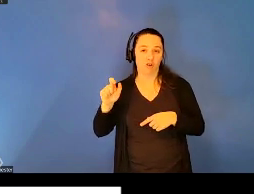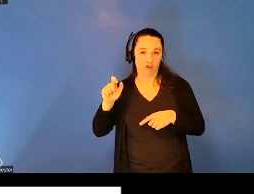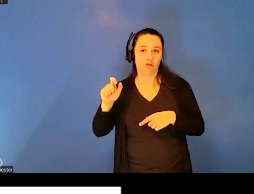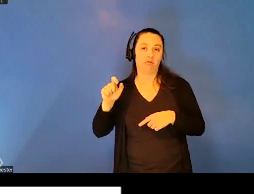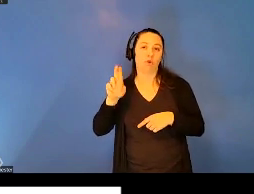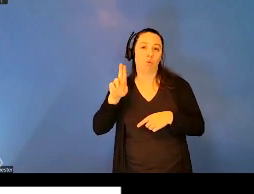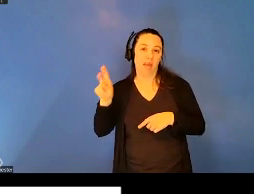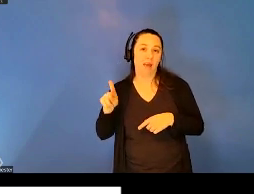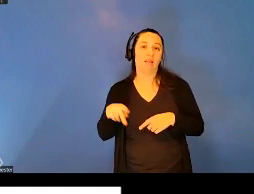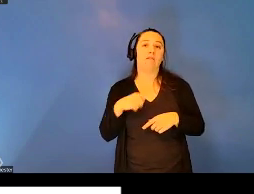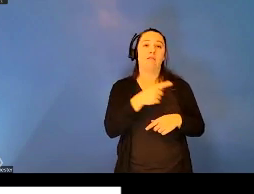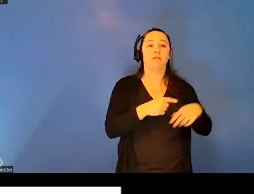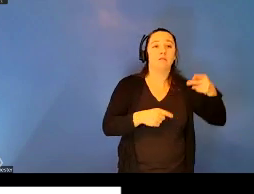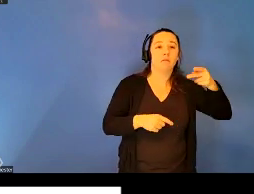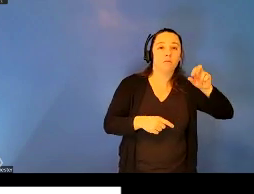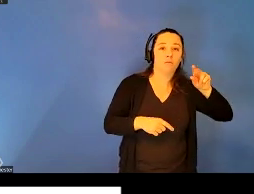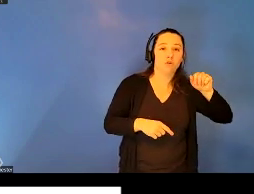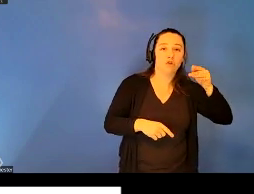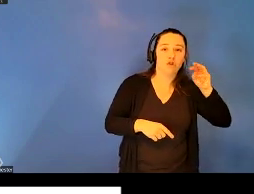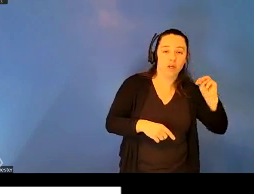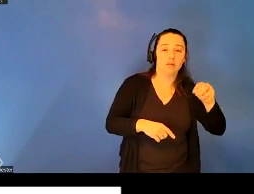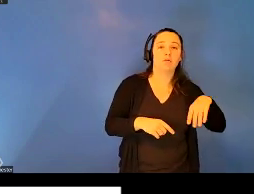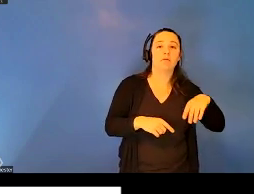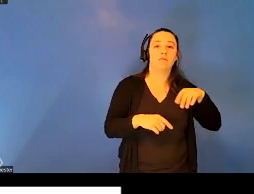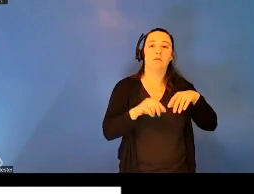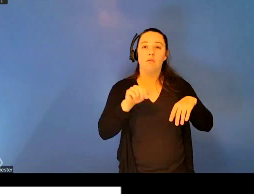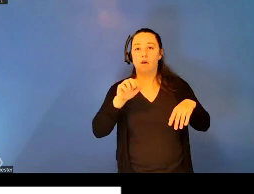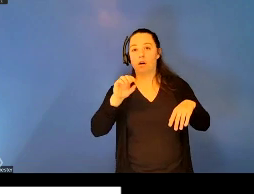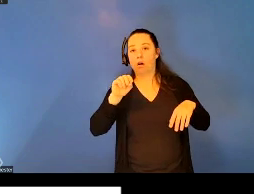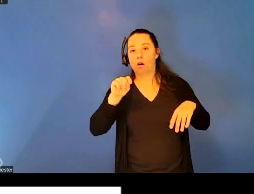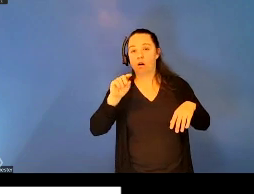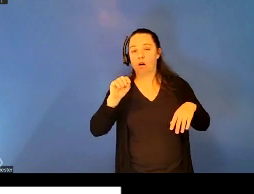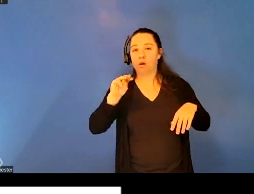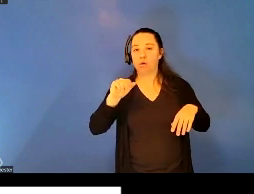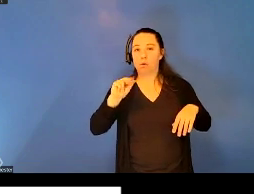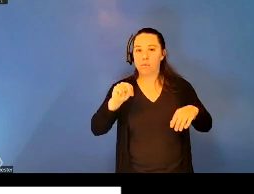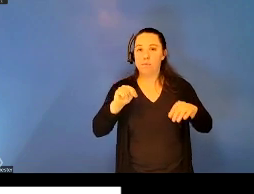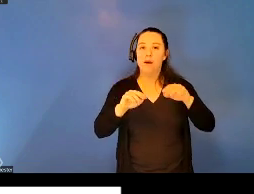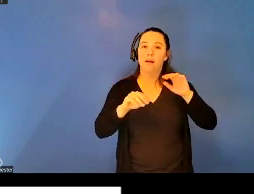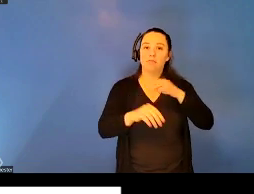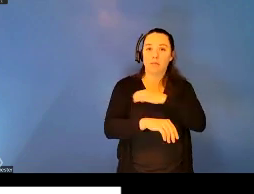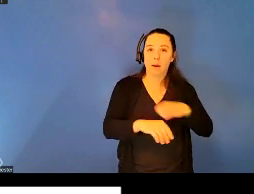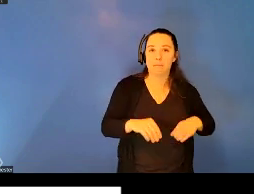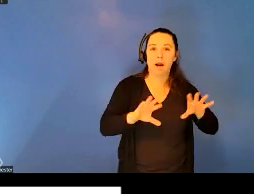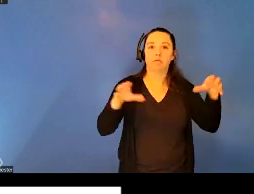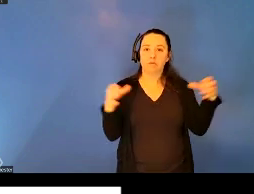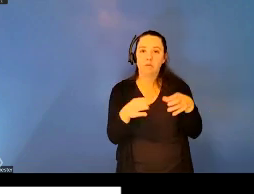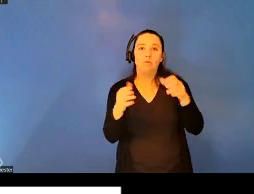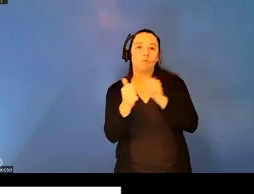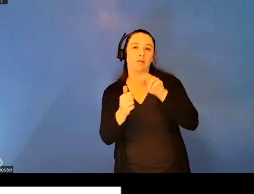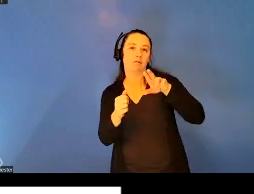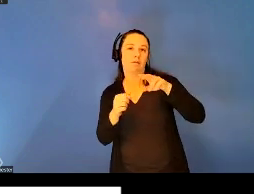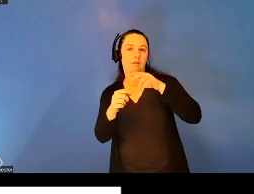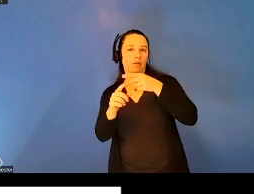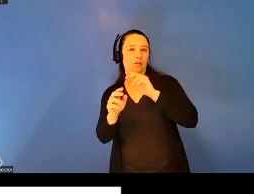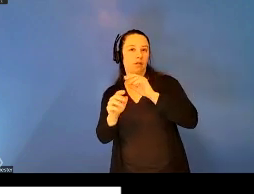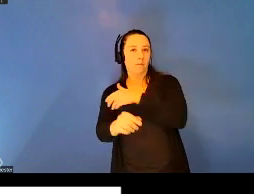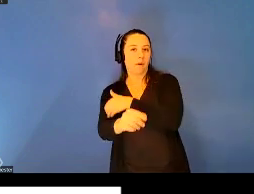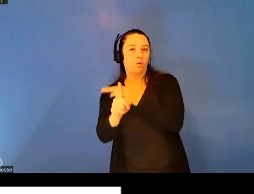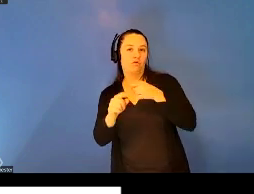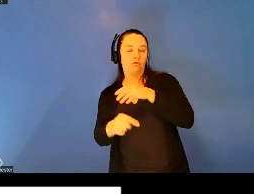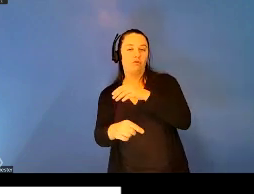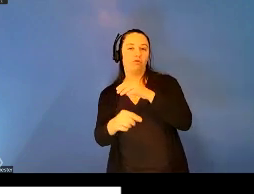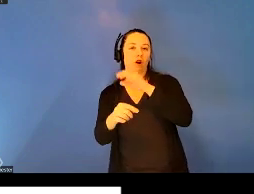empires convened the first international sanitary conferences to establish a global sanitary order. These early sanitary